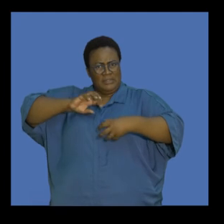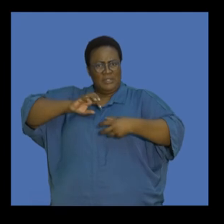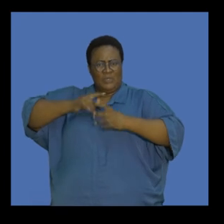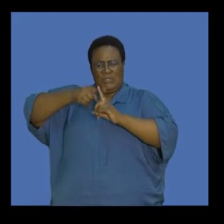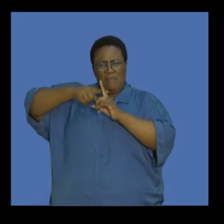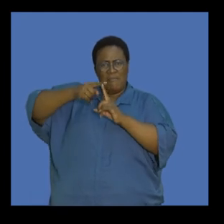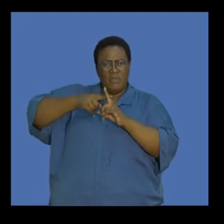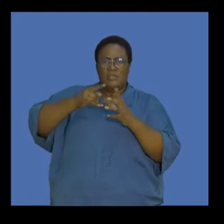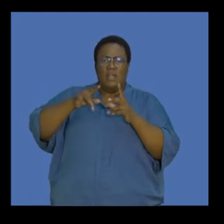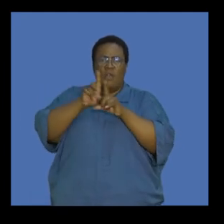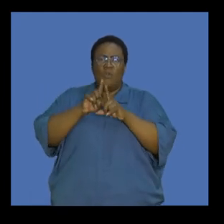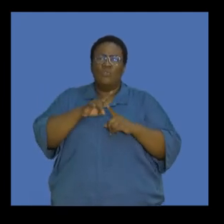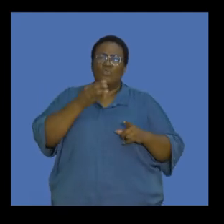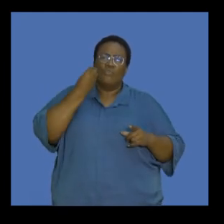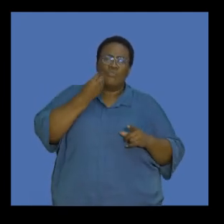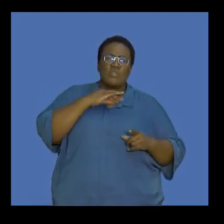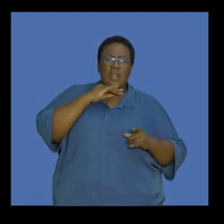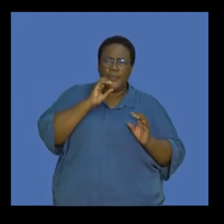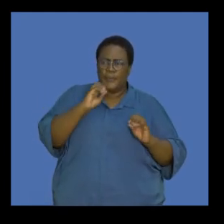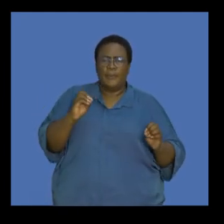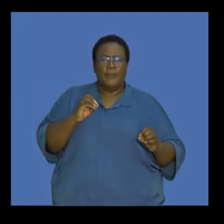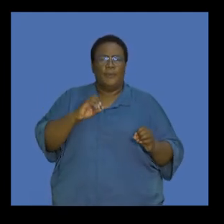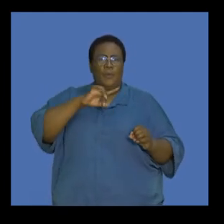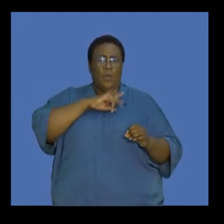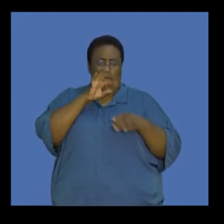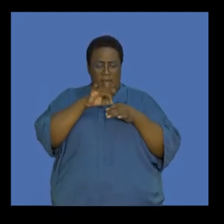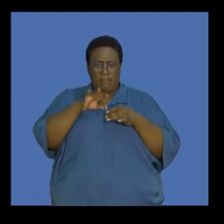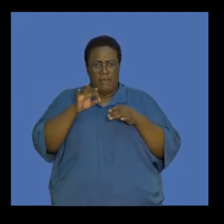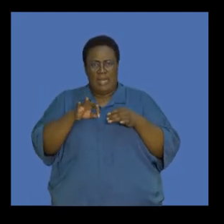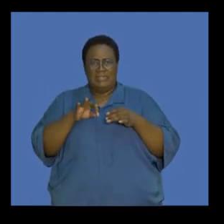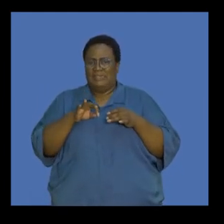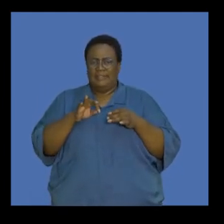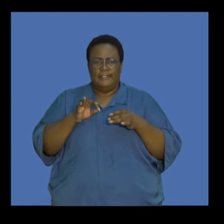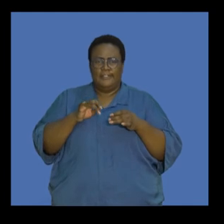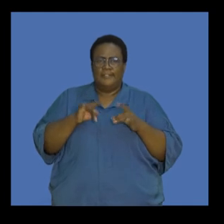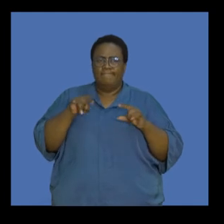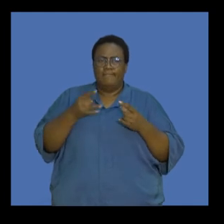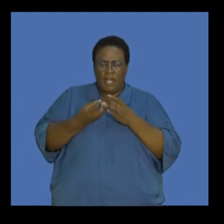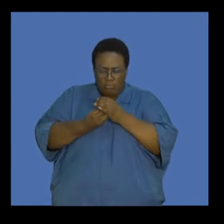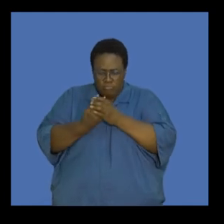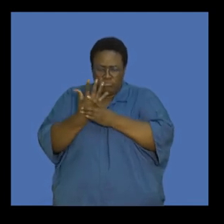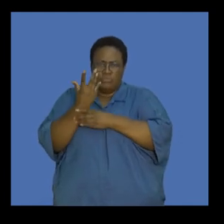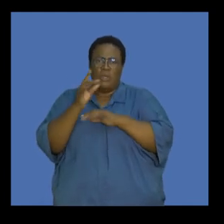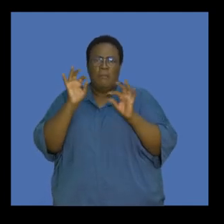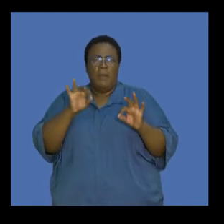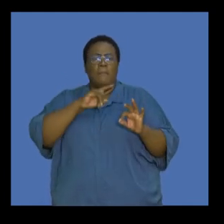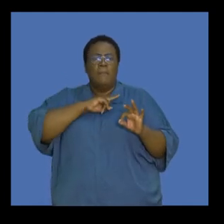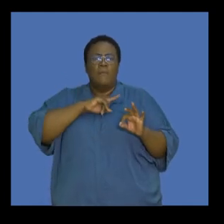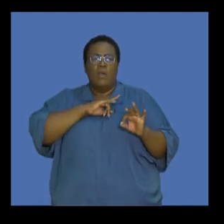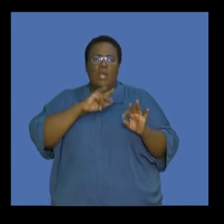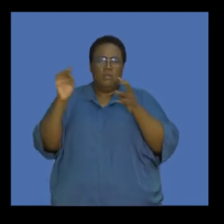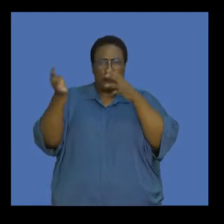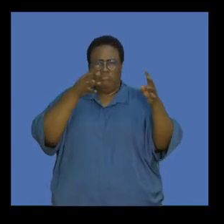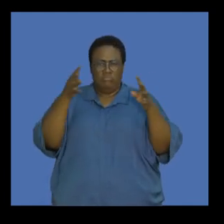global food and water shortages because the ability of plants to withstand increasing temperatures and the